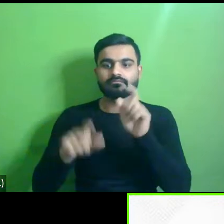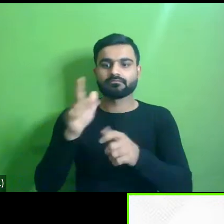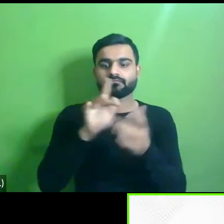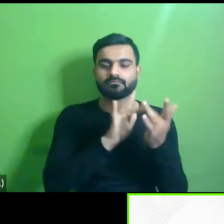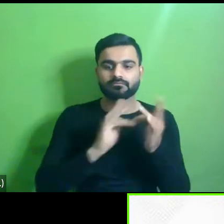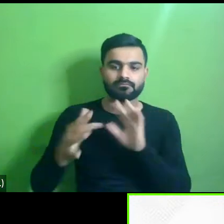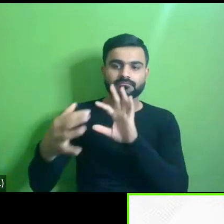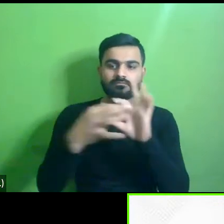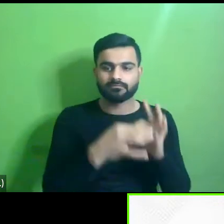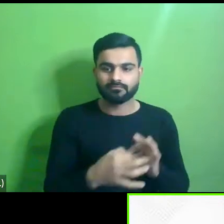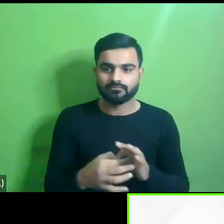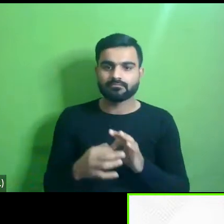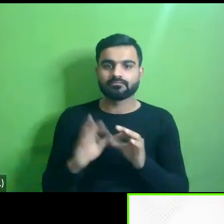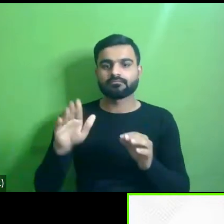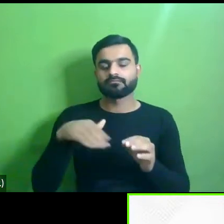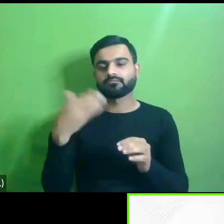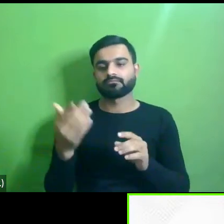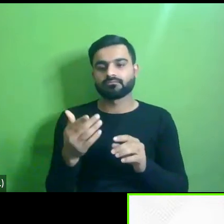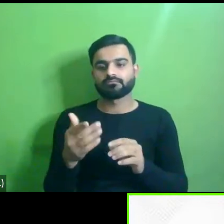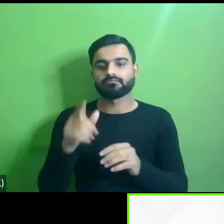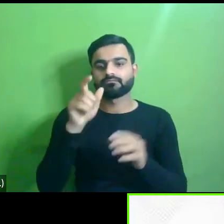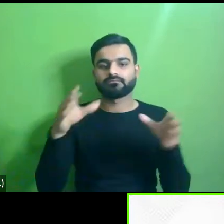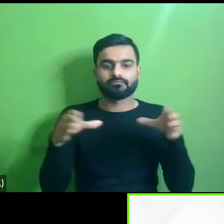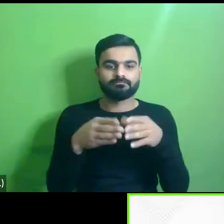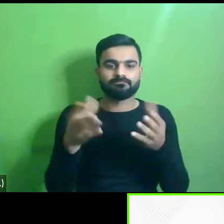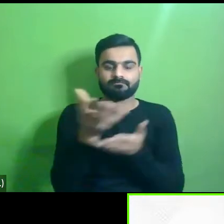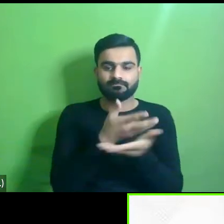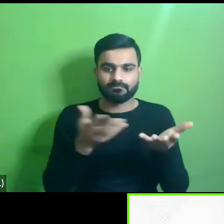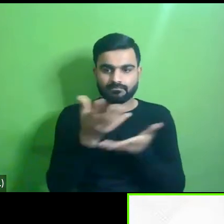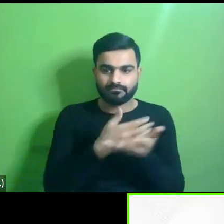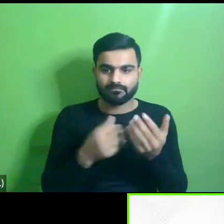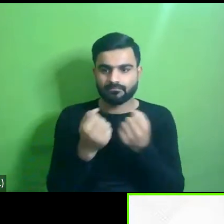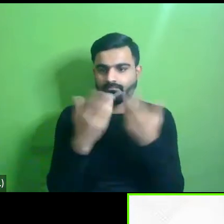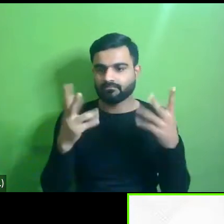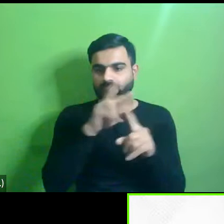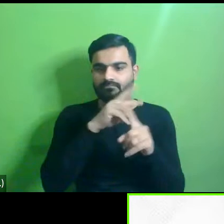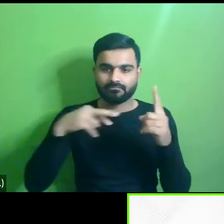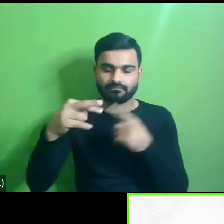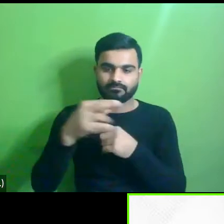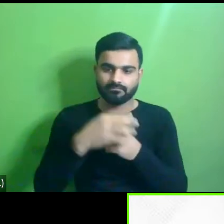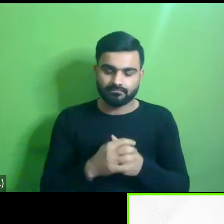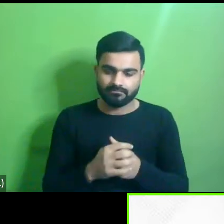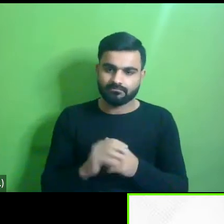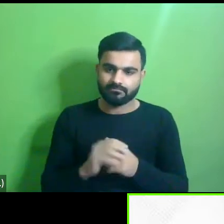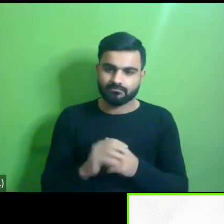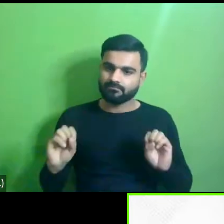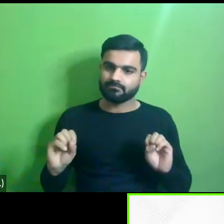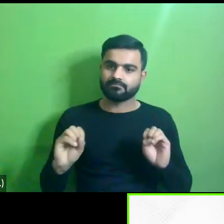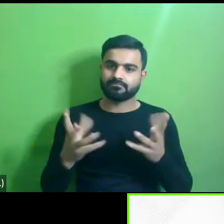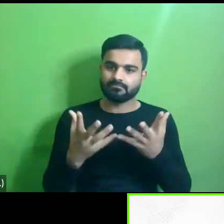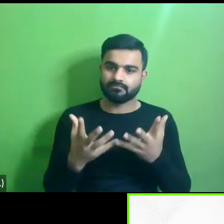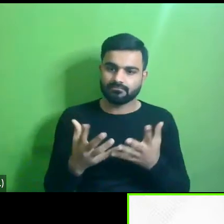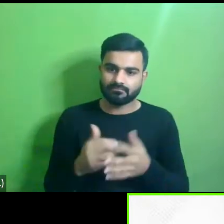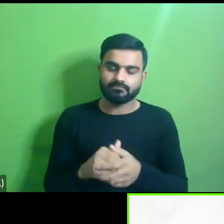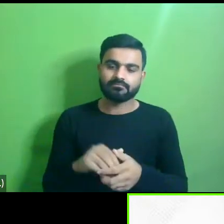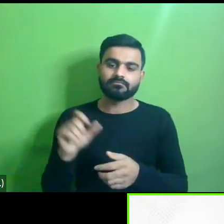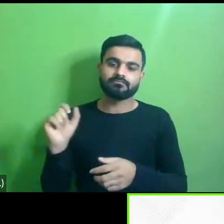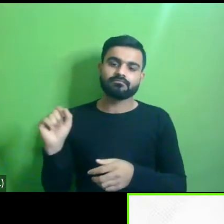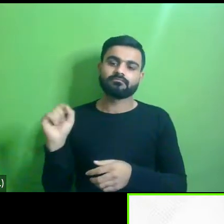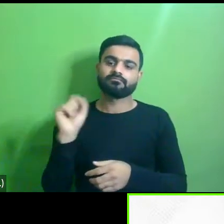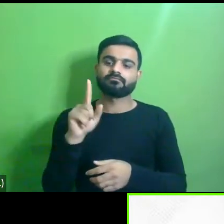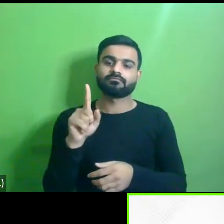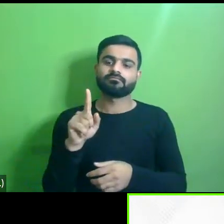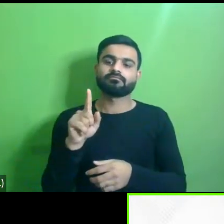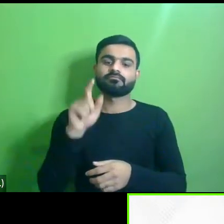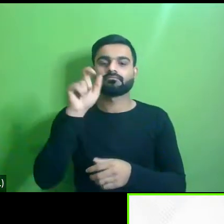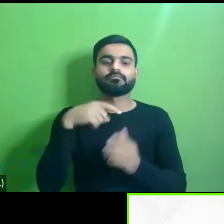um coming to the uh panel discussion there were uh many aspects um uh starting with um the the first and the foremost